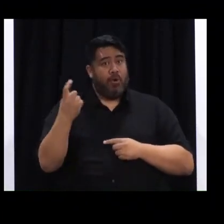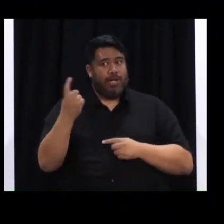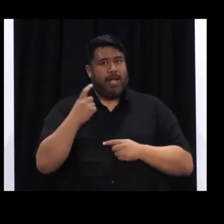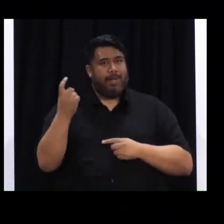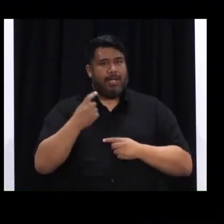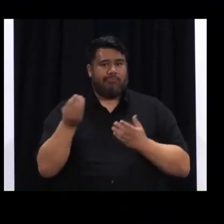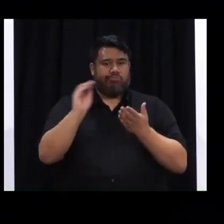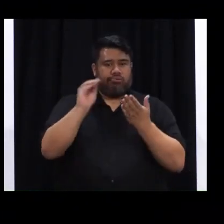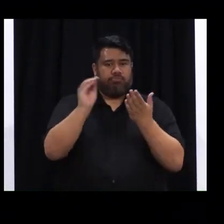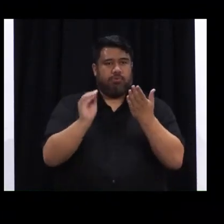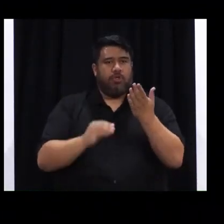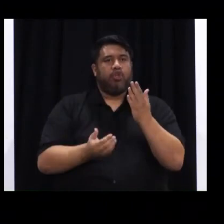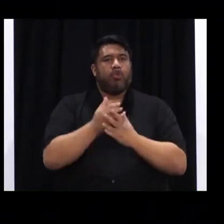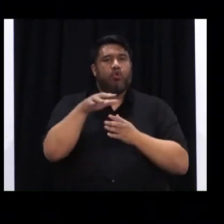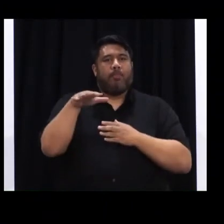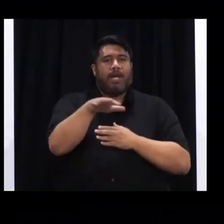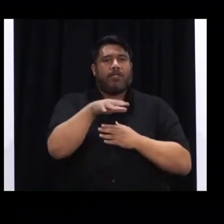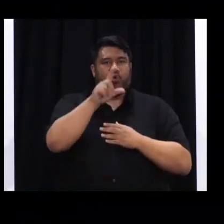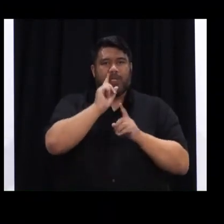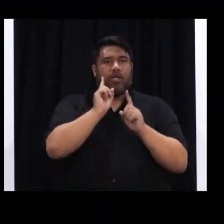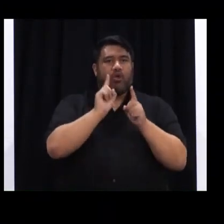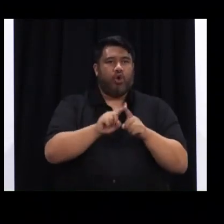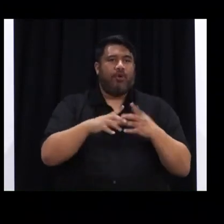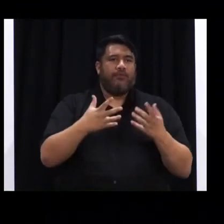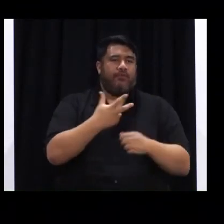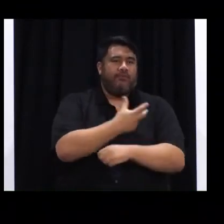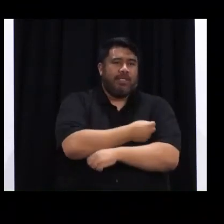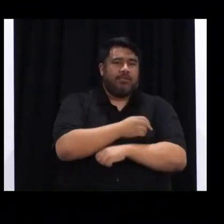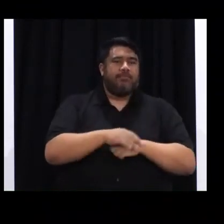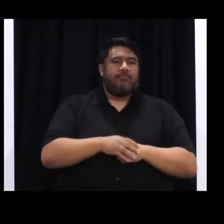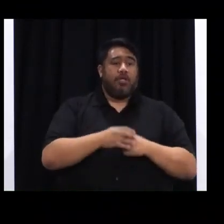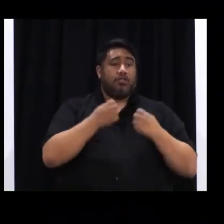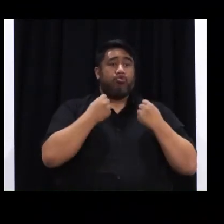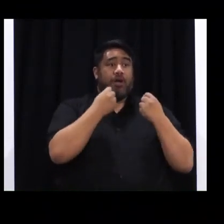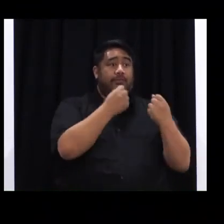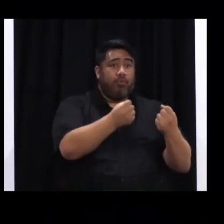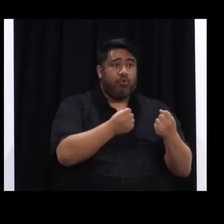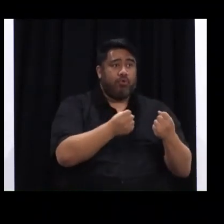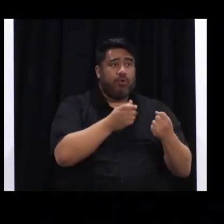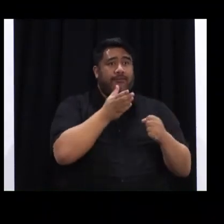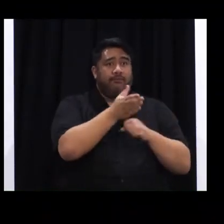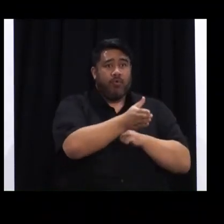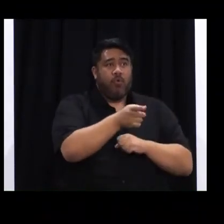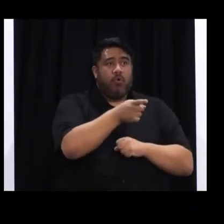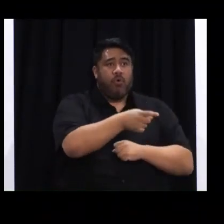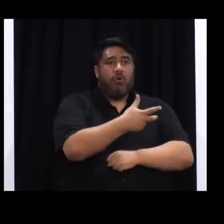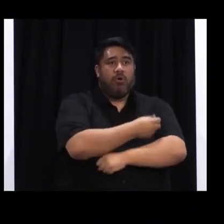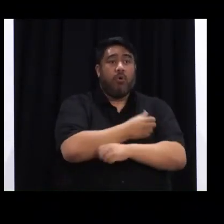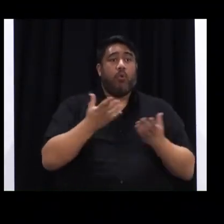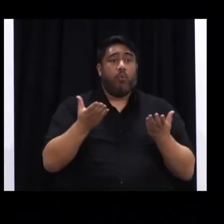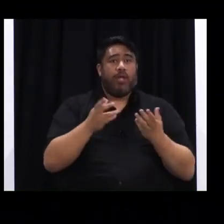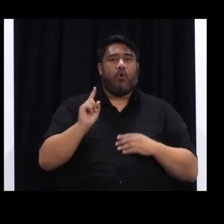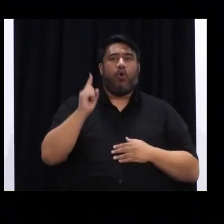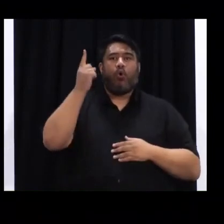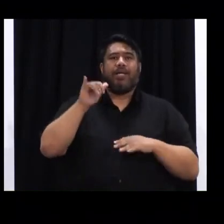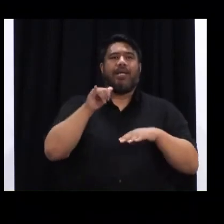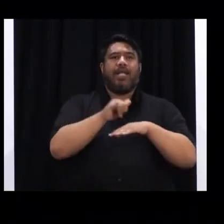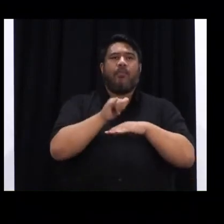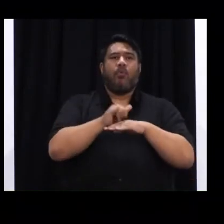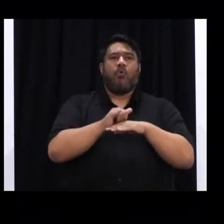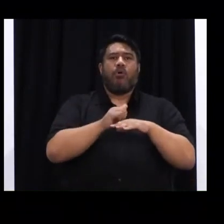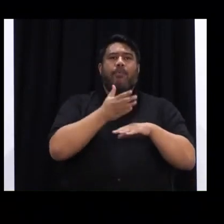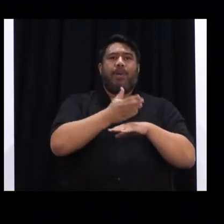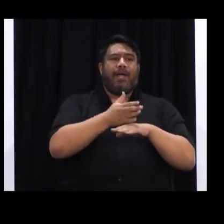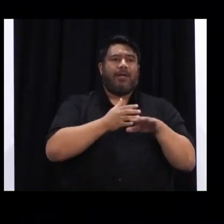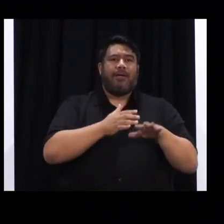day, along with more drive-thrus. Walk-ins or drive-thrus are welcome at the Auckland Airport Park and Ride and the Trust Arena